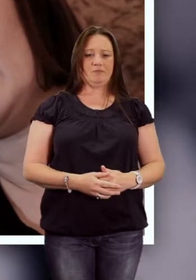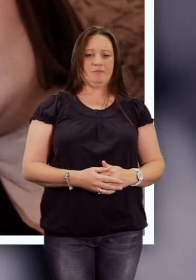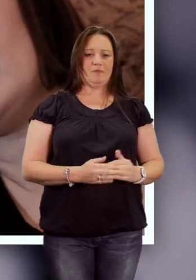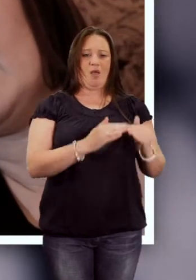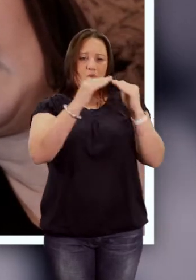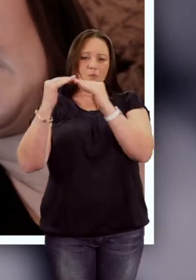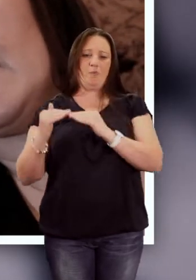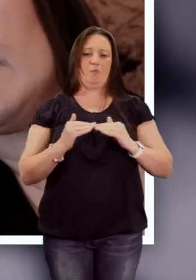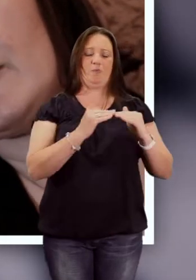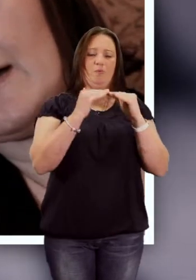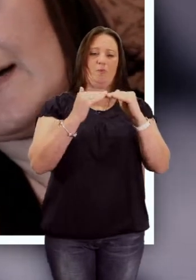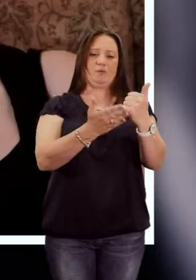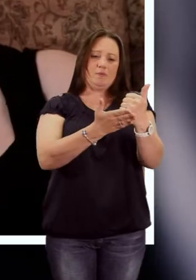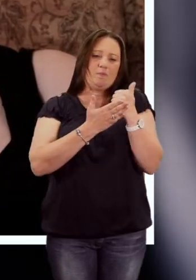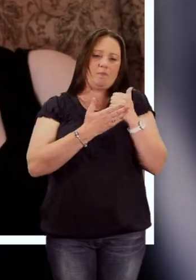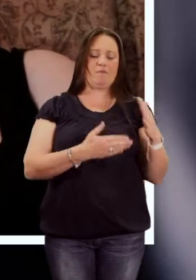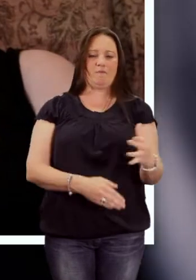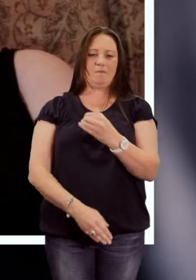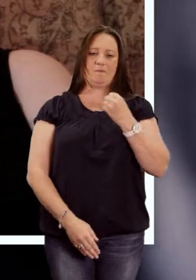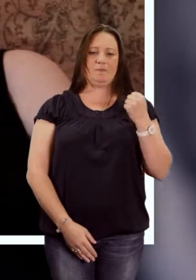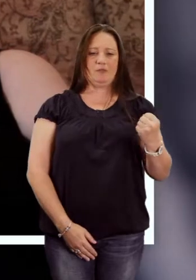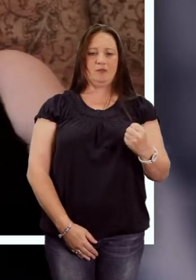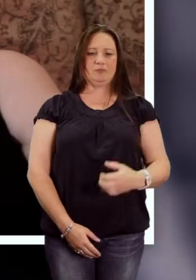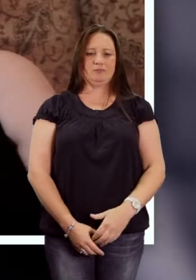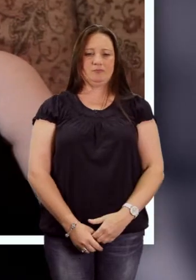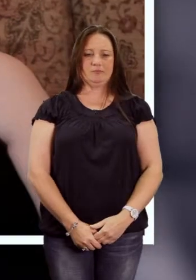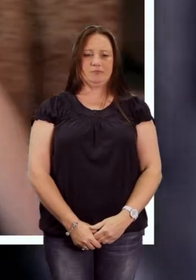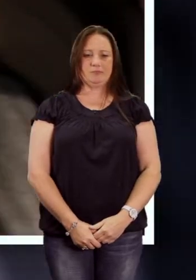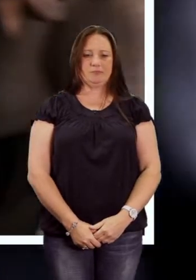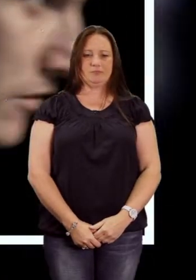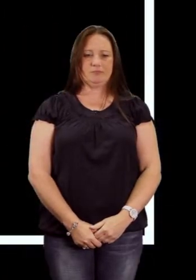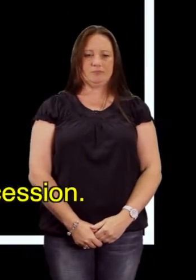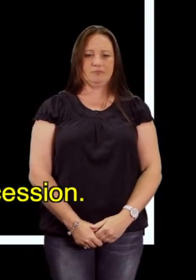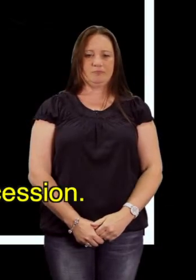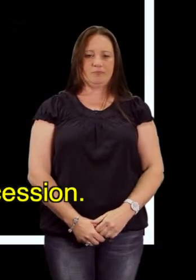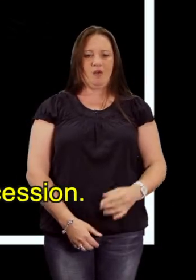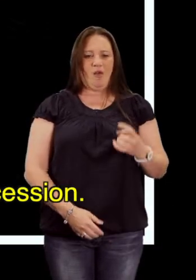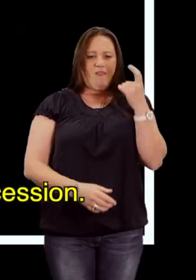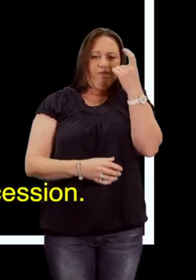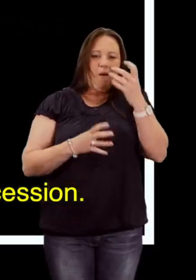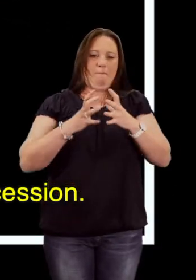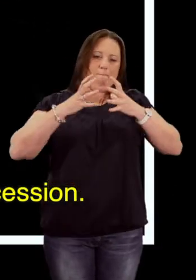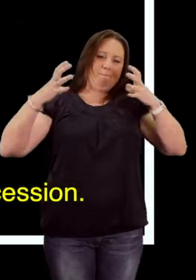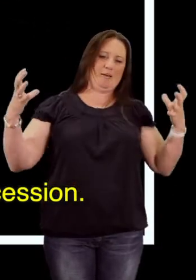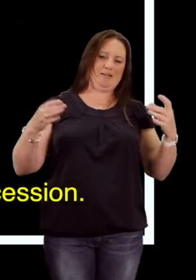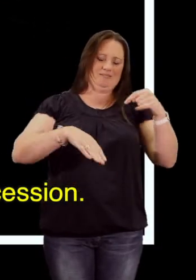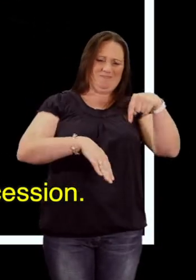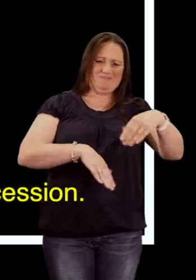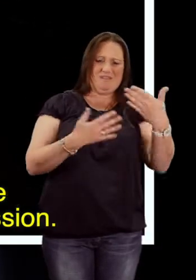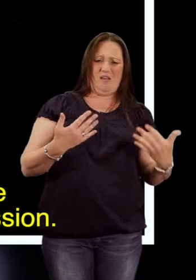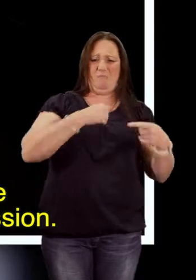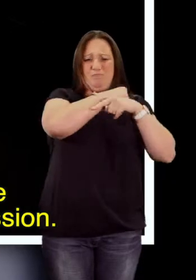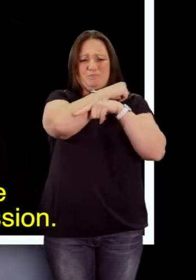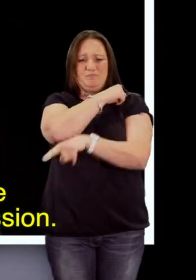Help me find equality. Think big. In these times of